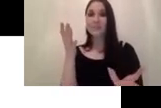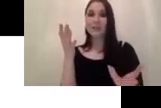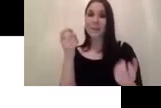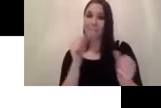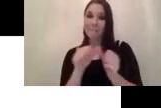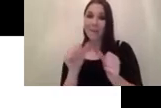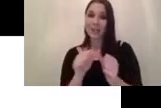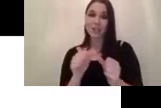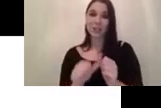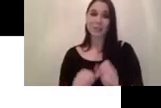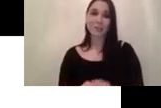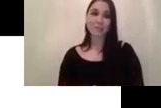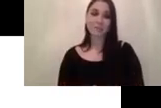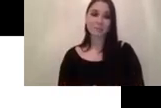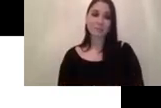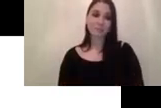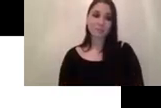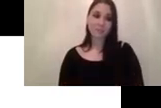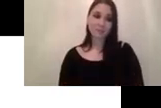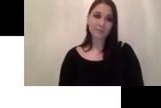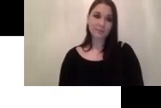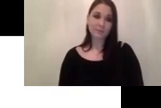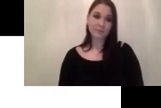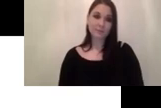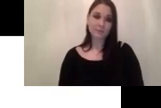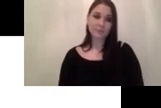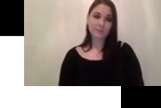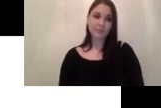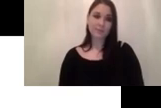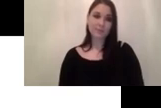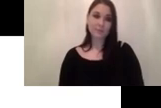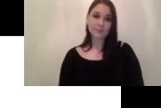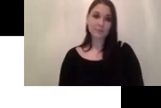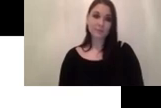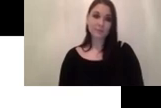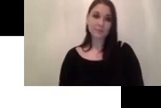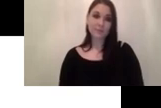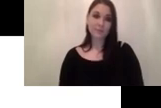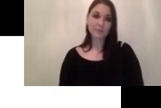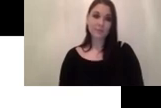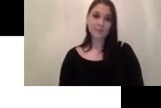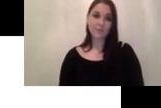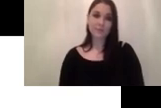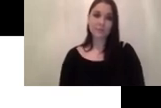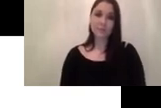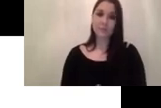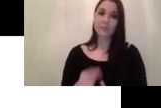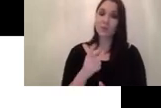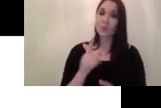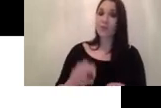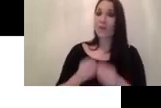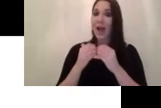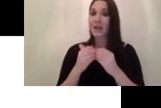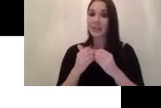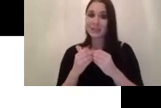so this dynamic rcn proposed a very intuitive idea to apply a dynamic thresholding um